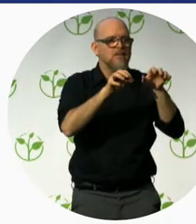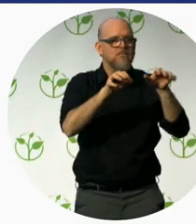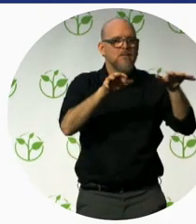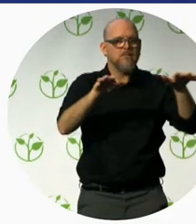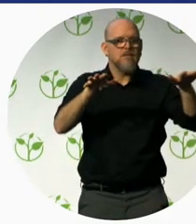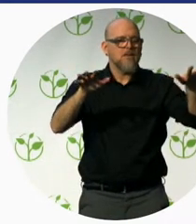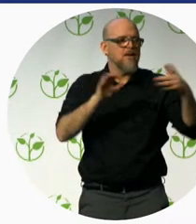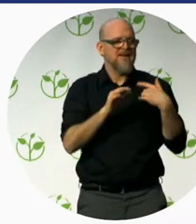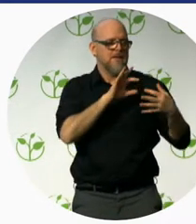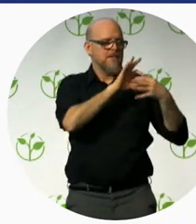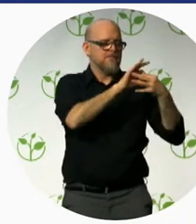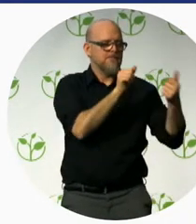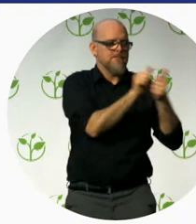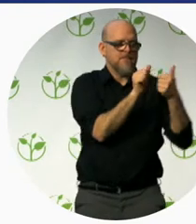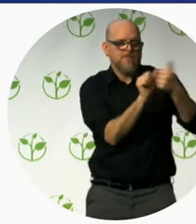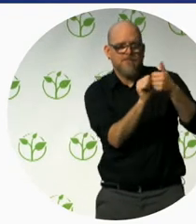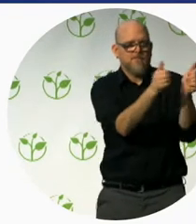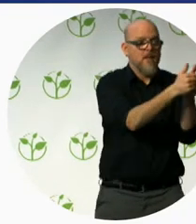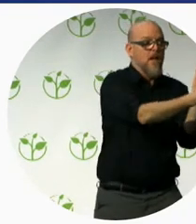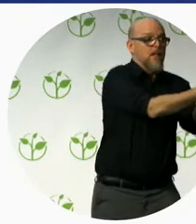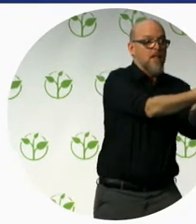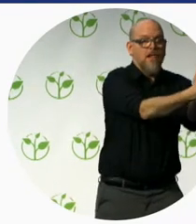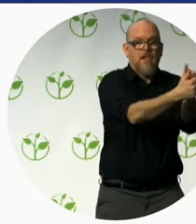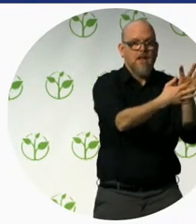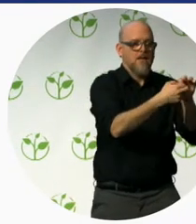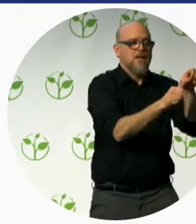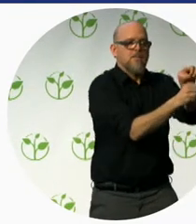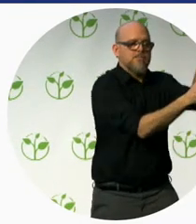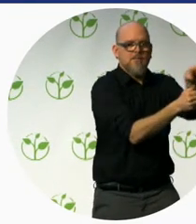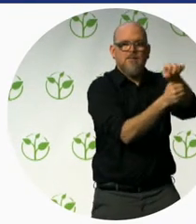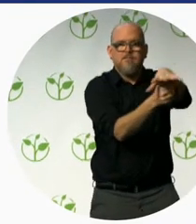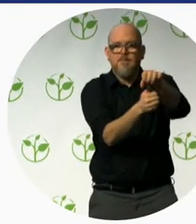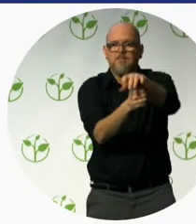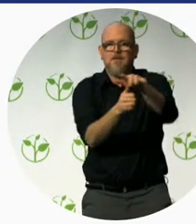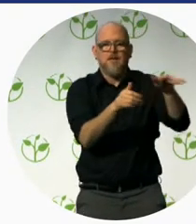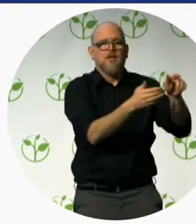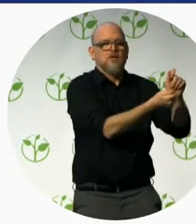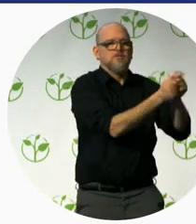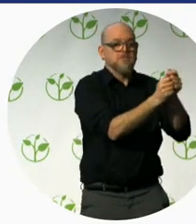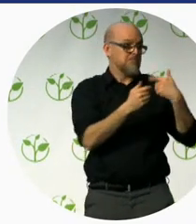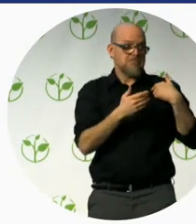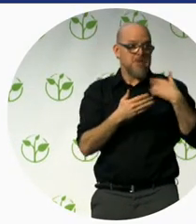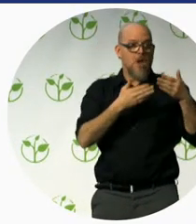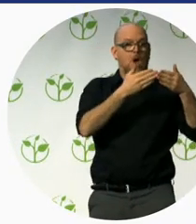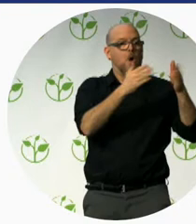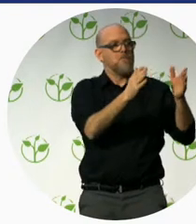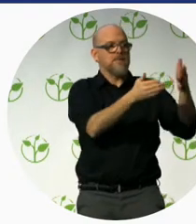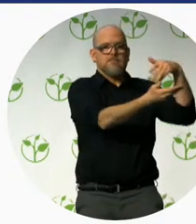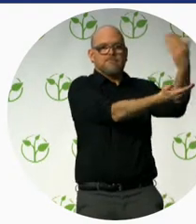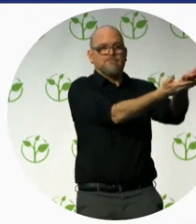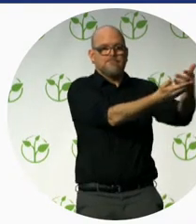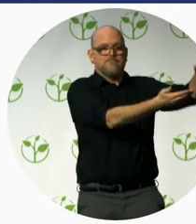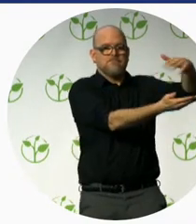accessibility design in a destination. The public administration, of course, a local, regional, national, international level.